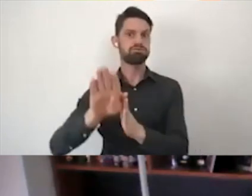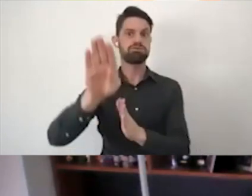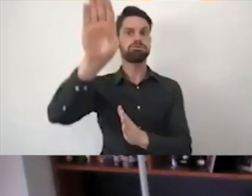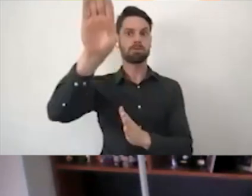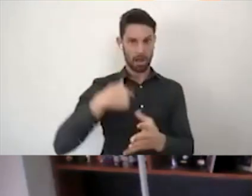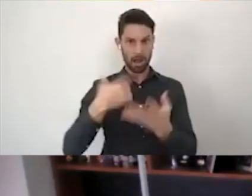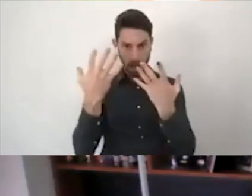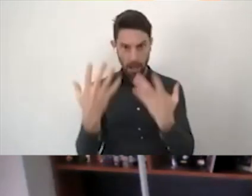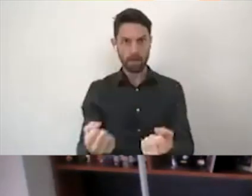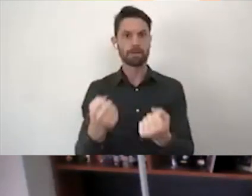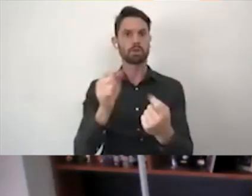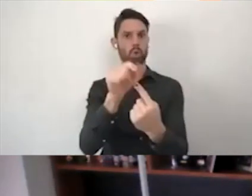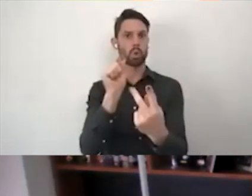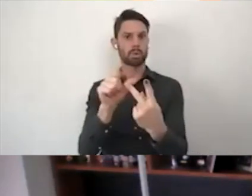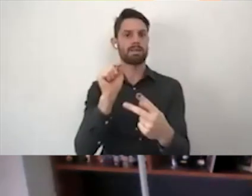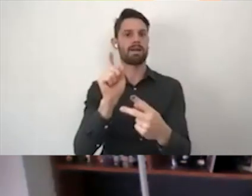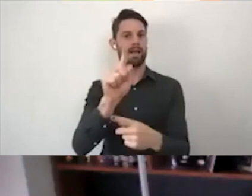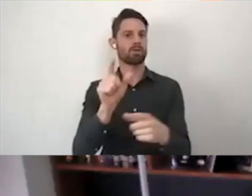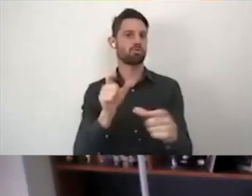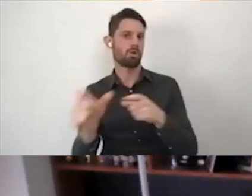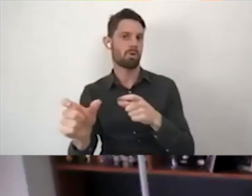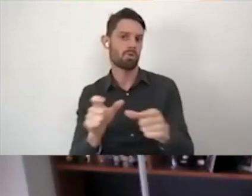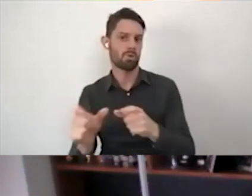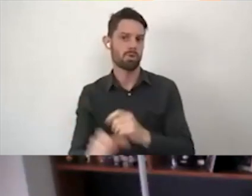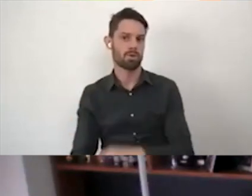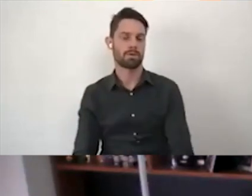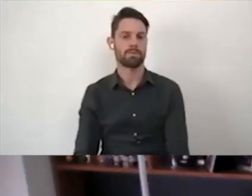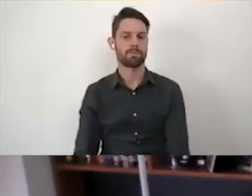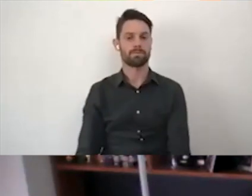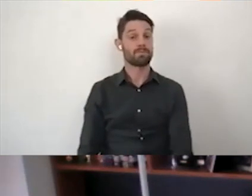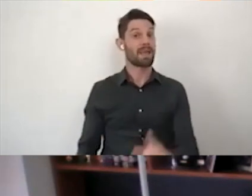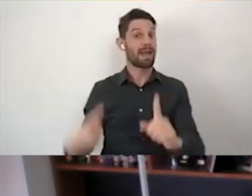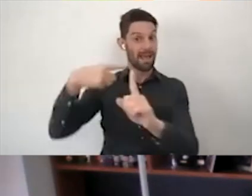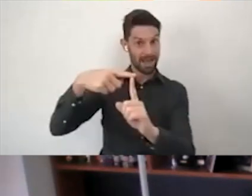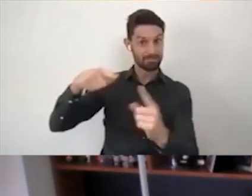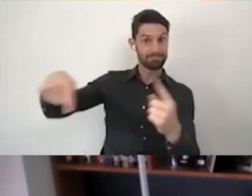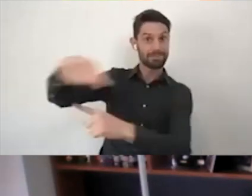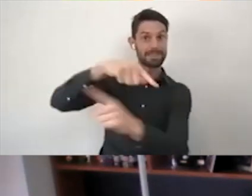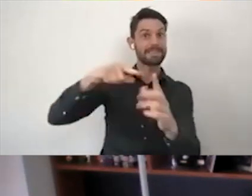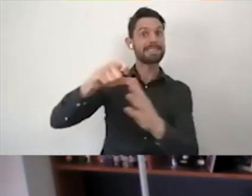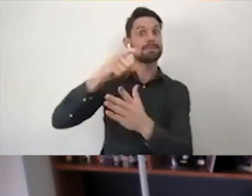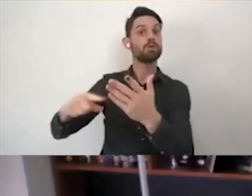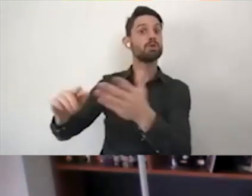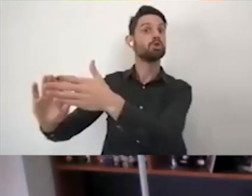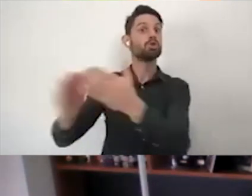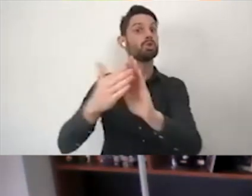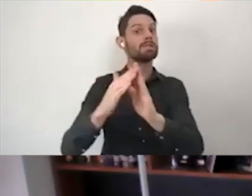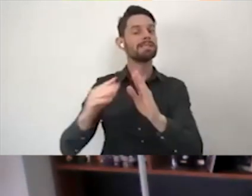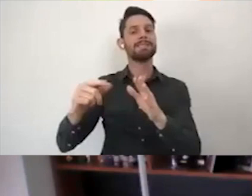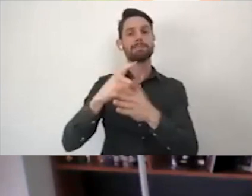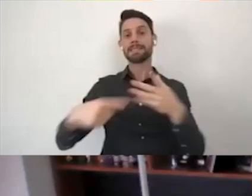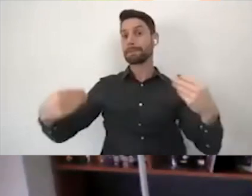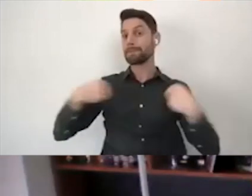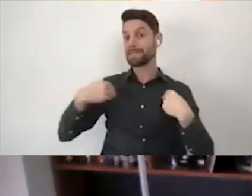And from the perspective of the sector, it has, we've all seen the shift in